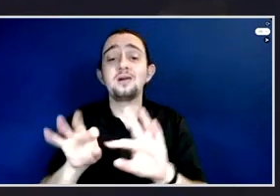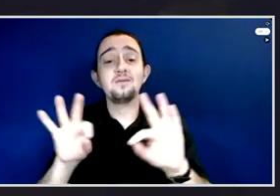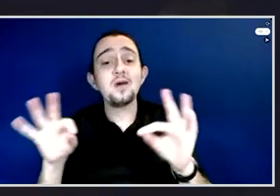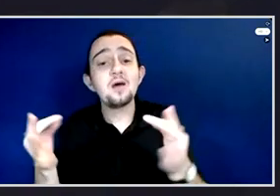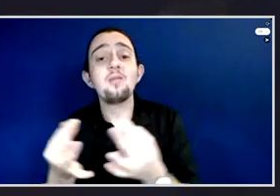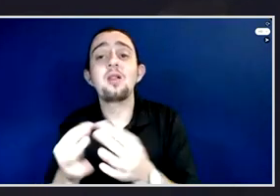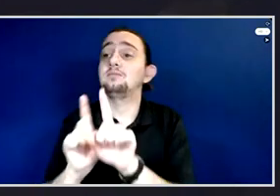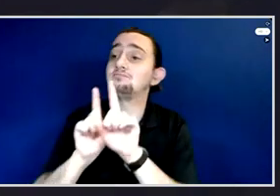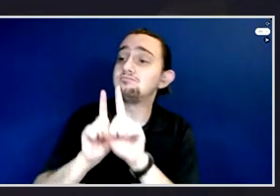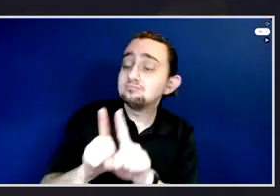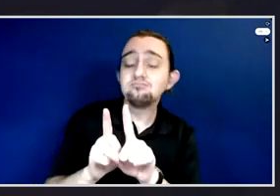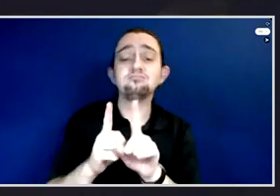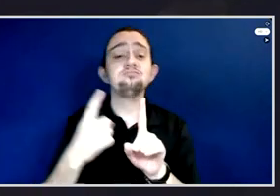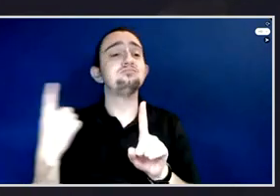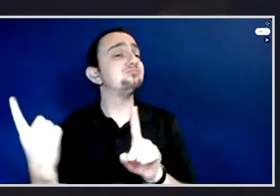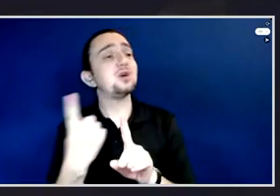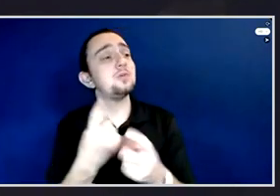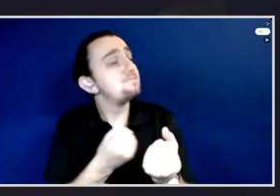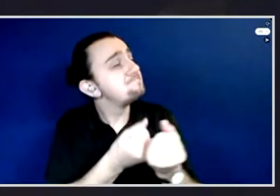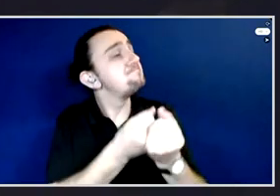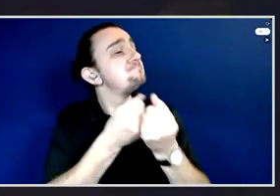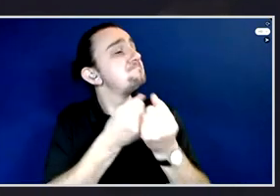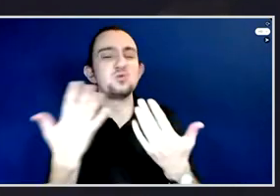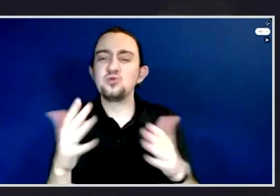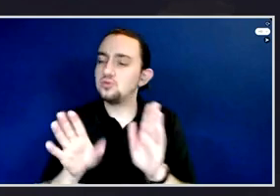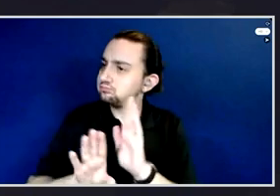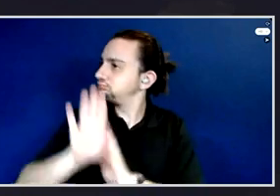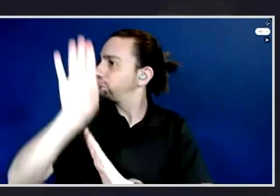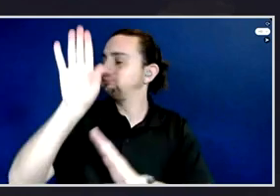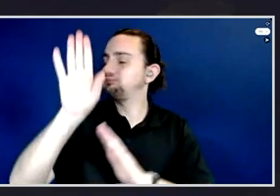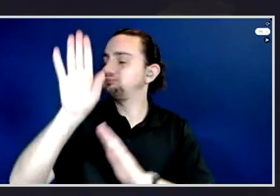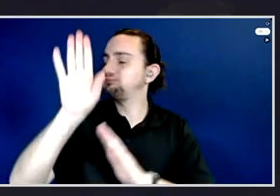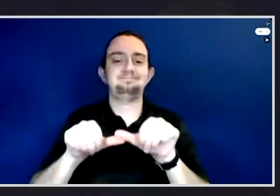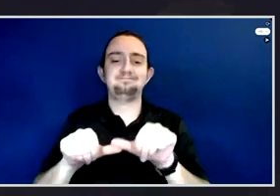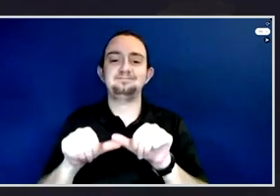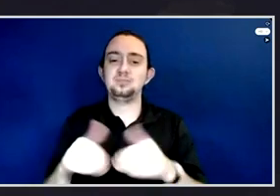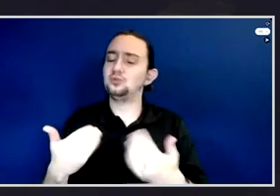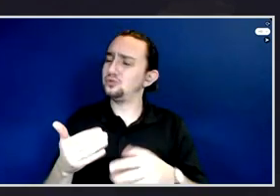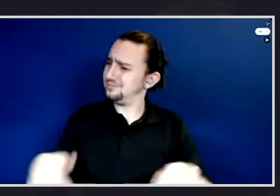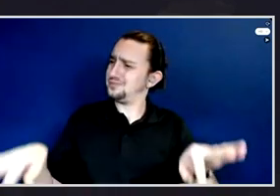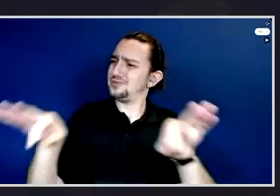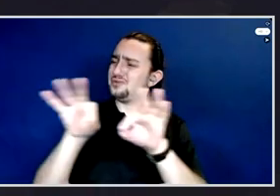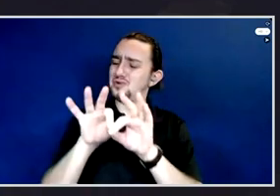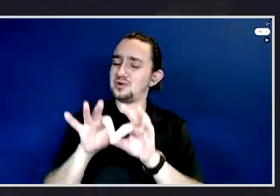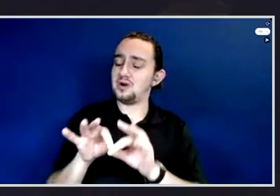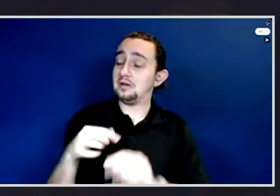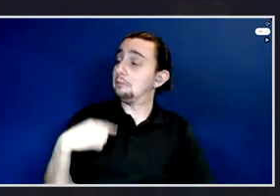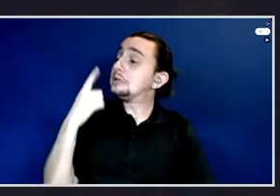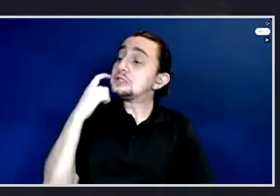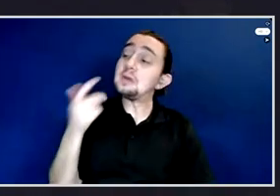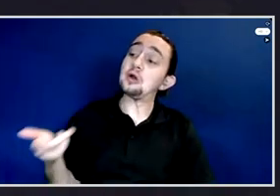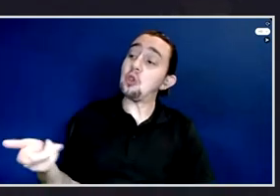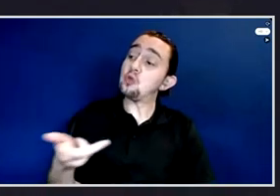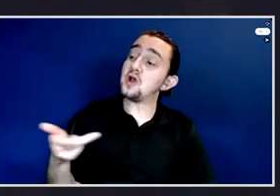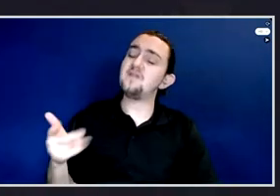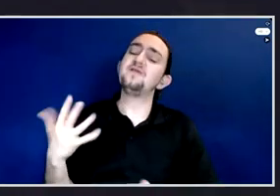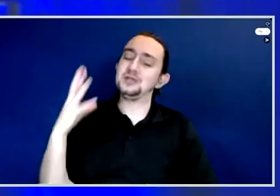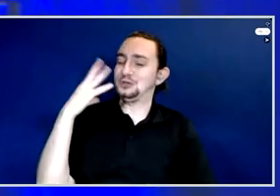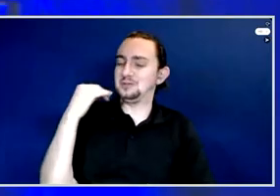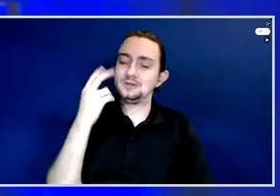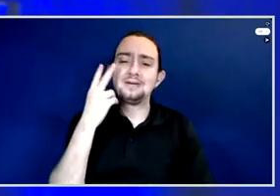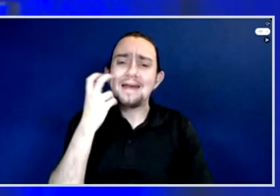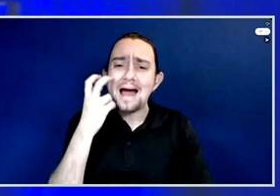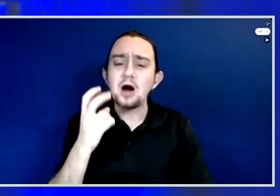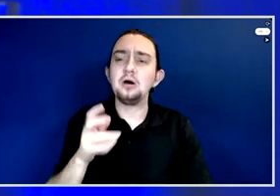think that's hugely important because I suspect each and every one of you who's involved in this in one way or another has moments of doubt about the ability to